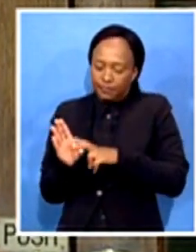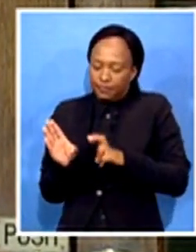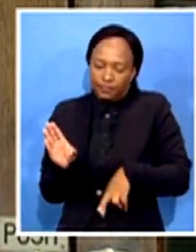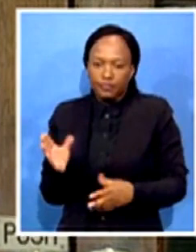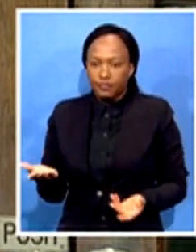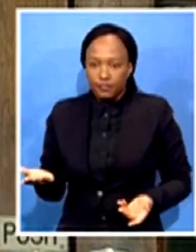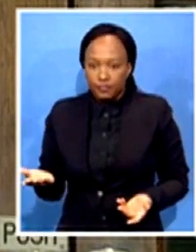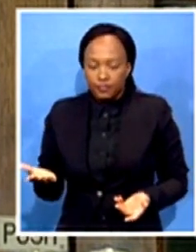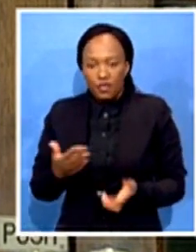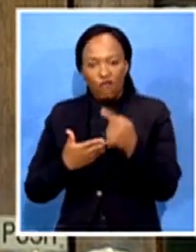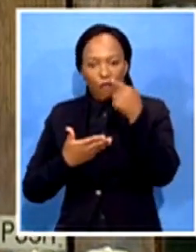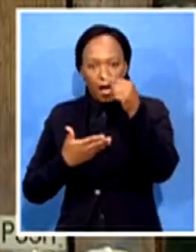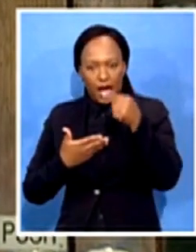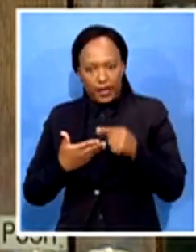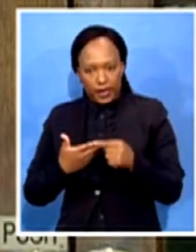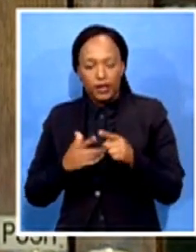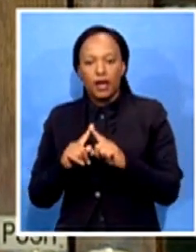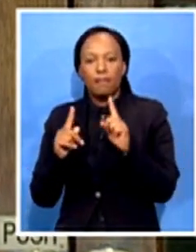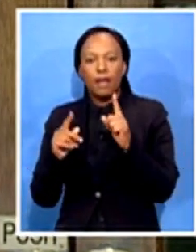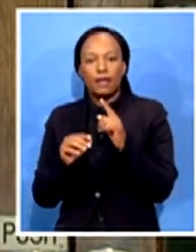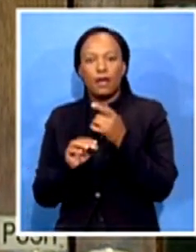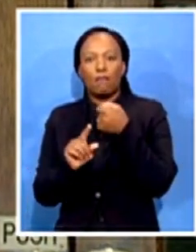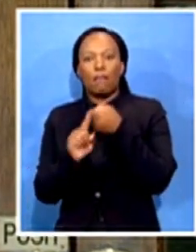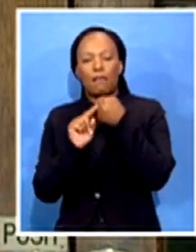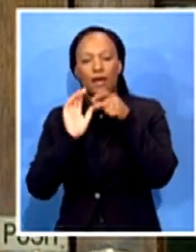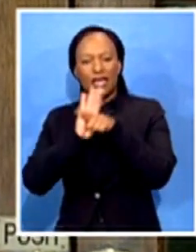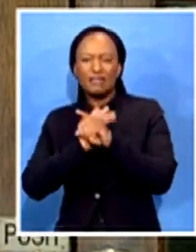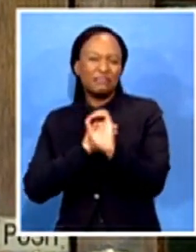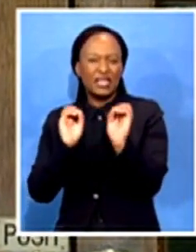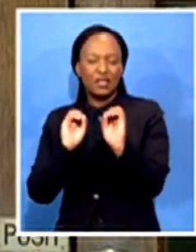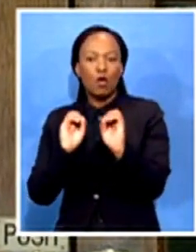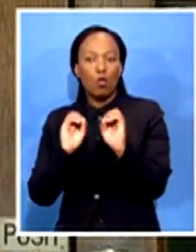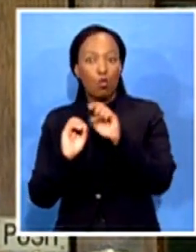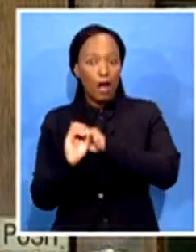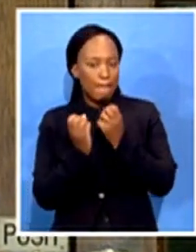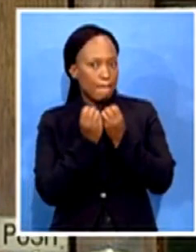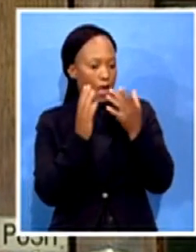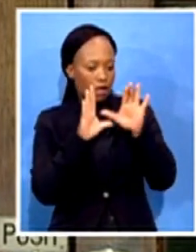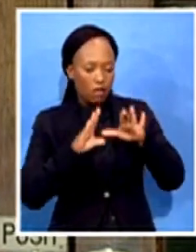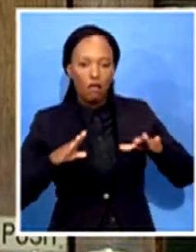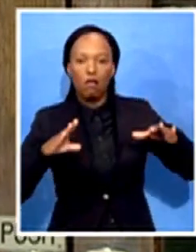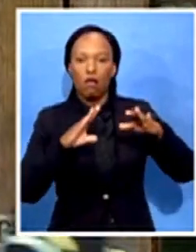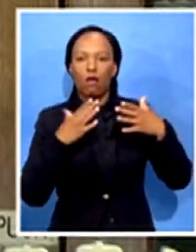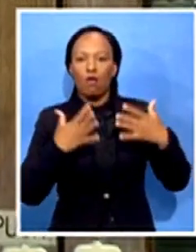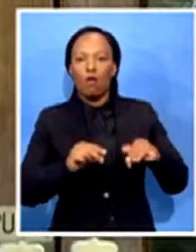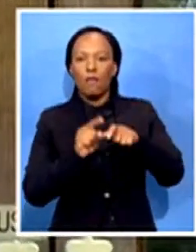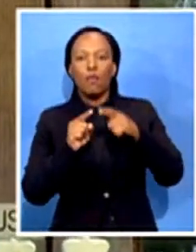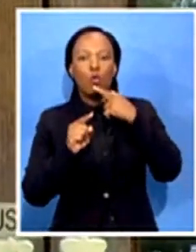negatively on the marking because we have a pool of highly experienced markers in our reserve.